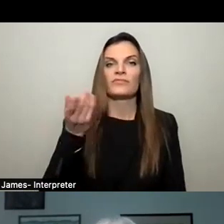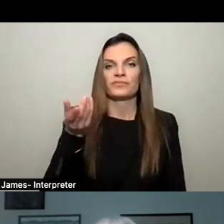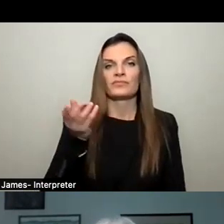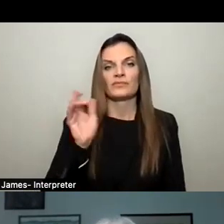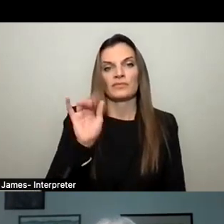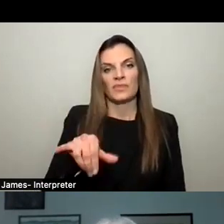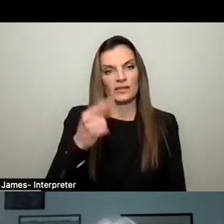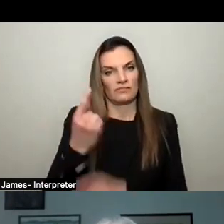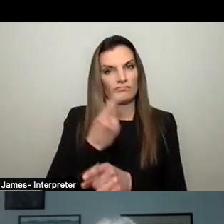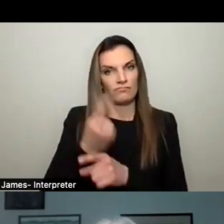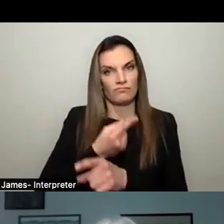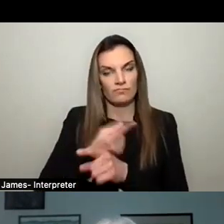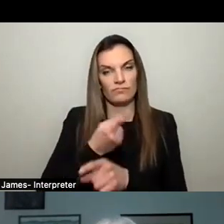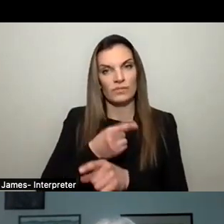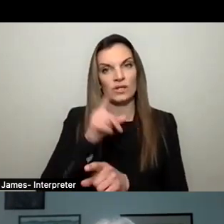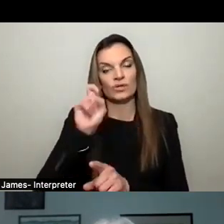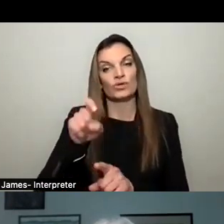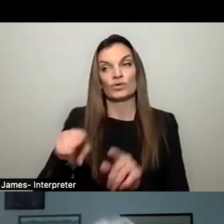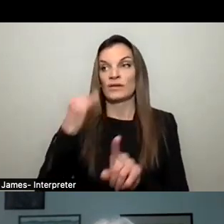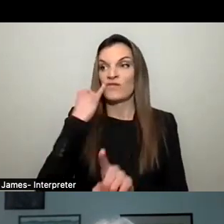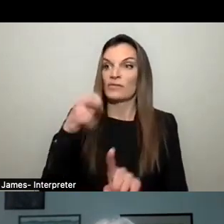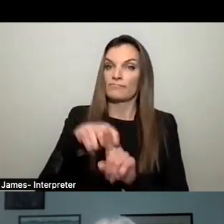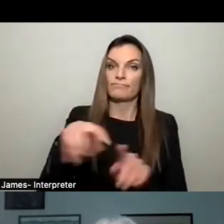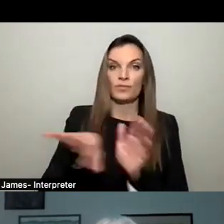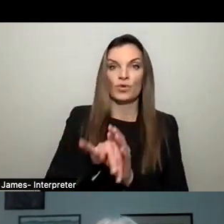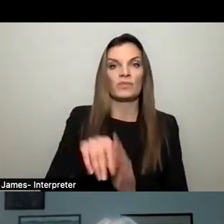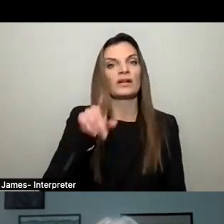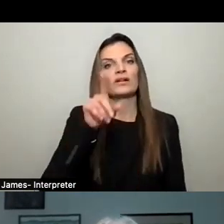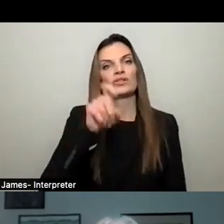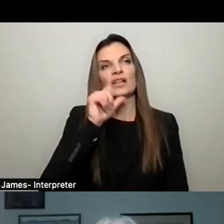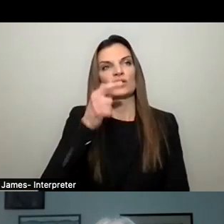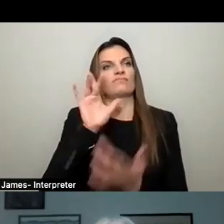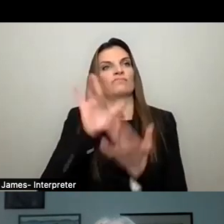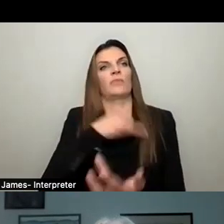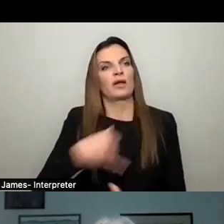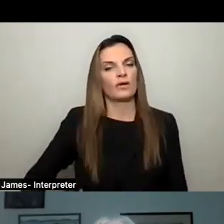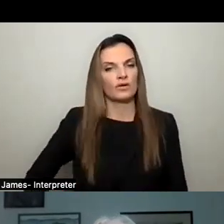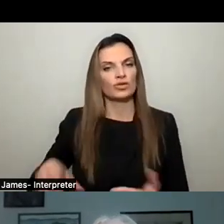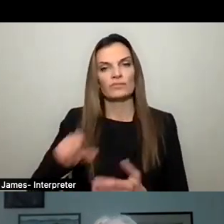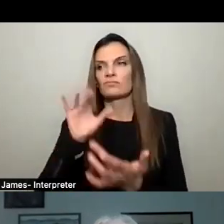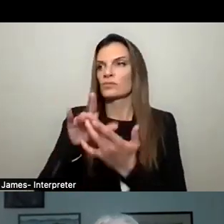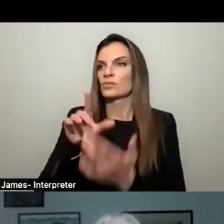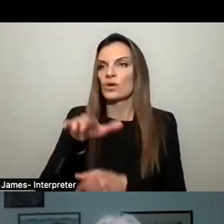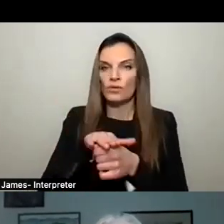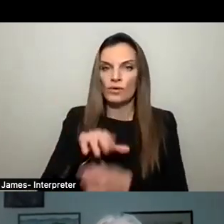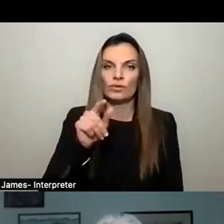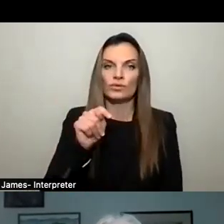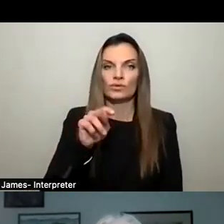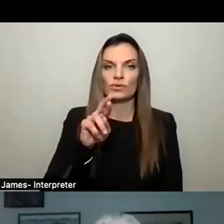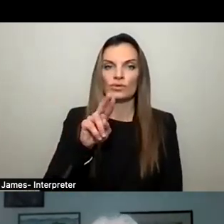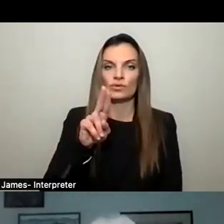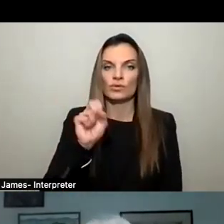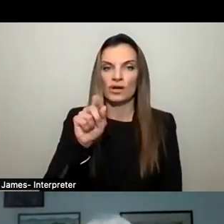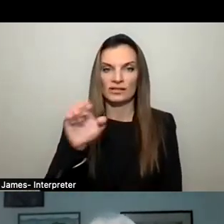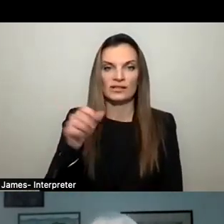we want to get an appointment. It should be appointment, not by, you know, reaching out to just the mayor. They should be able to reach out to the local trustee. We have a lucky